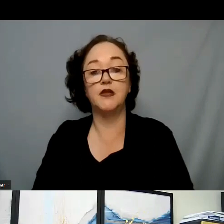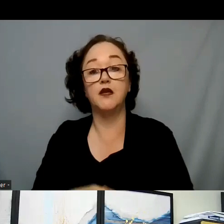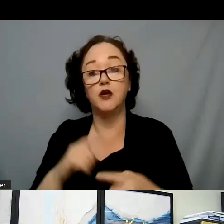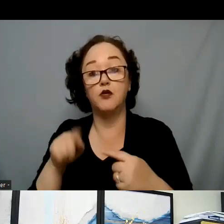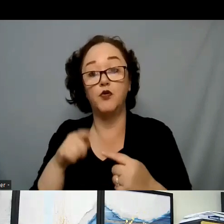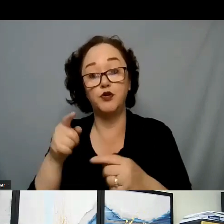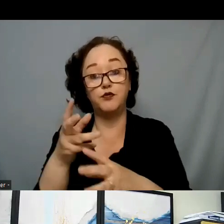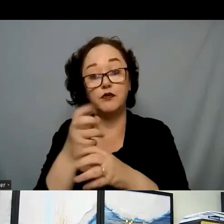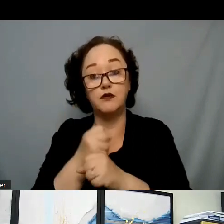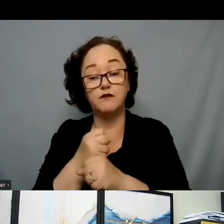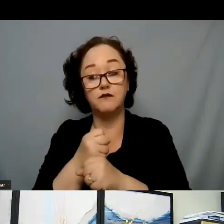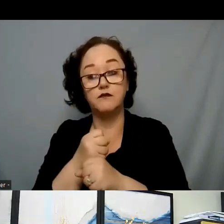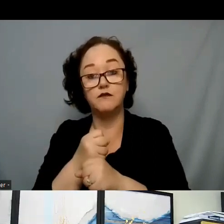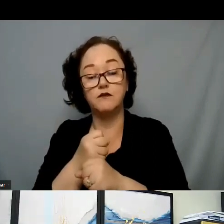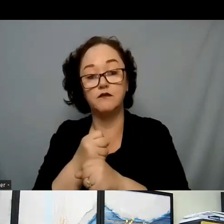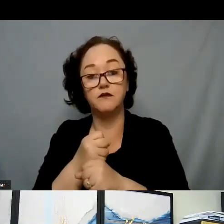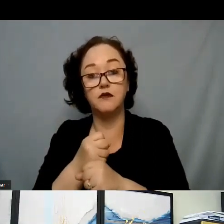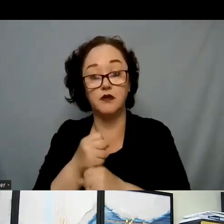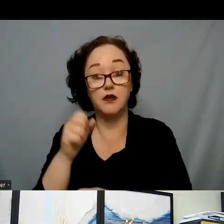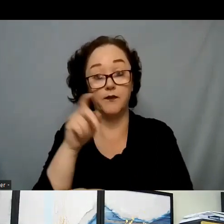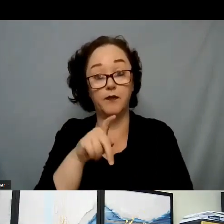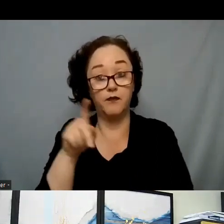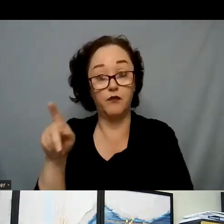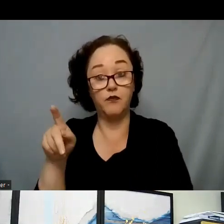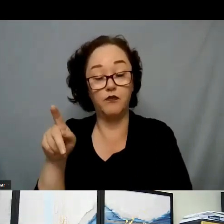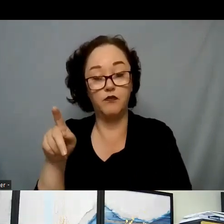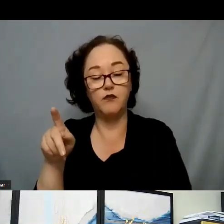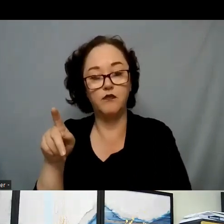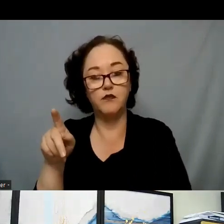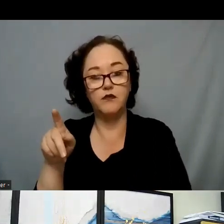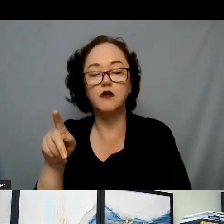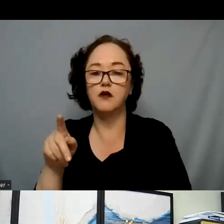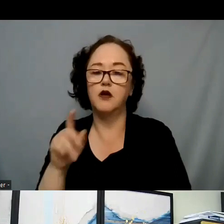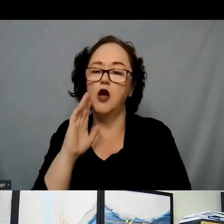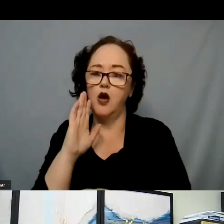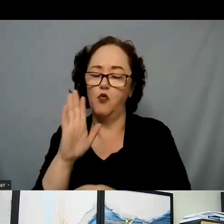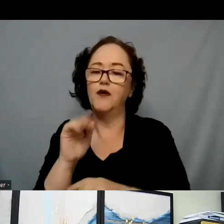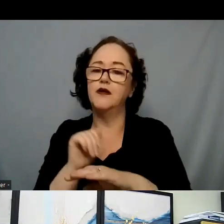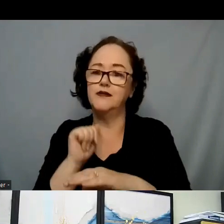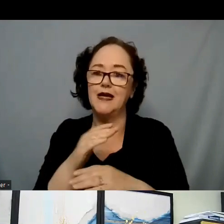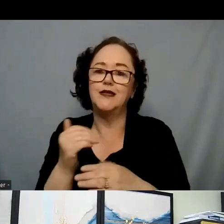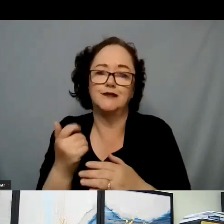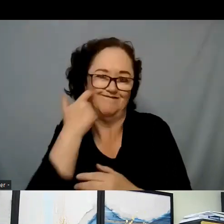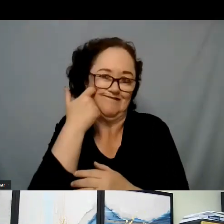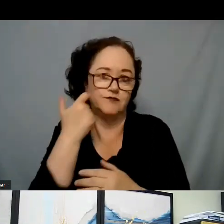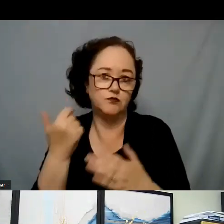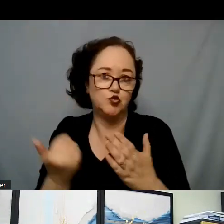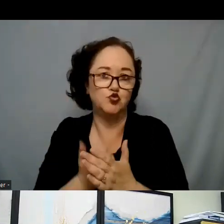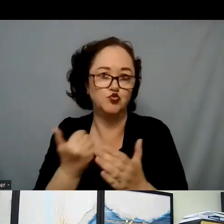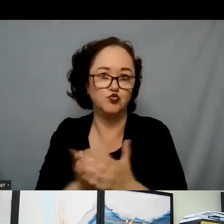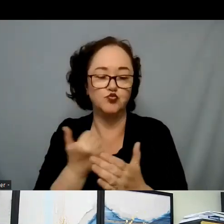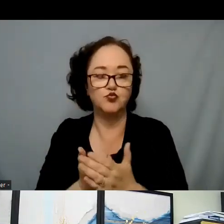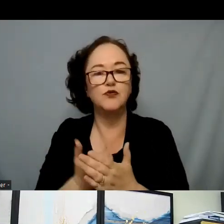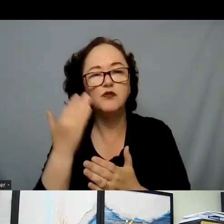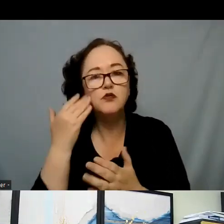your the PowerPoint that you receive will be the one that we updated so that last last why that